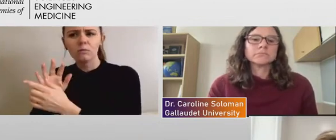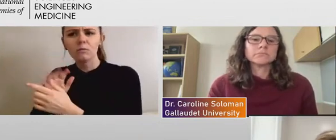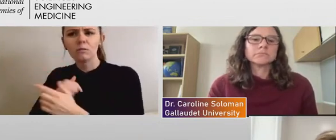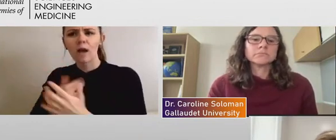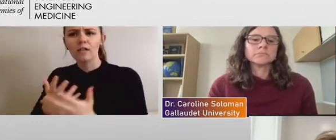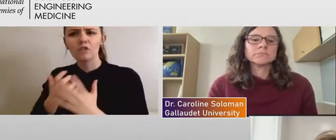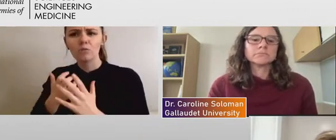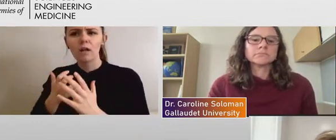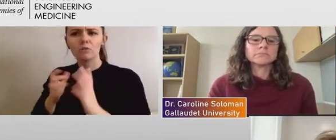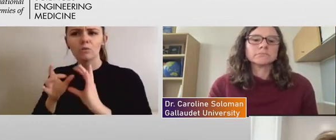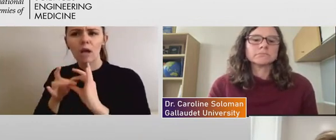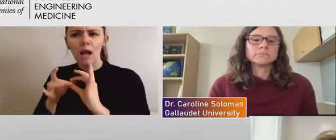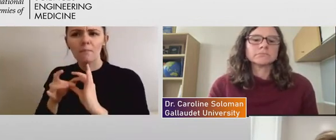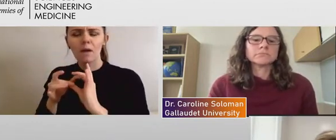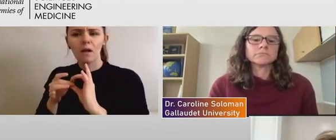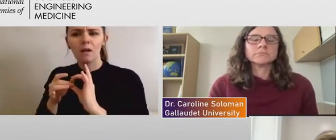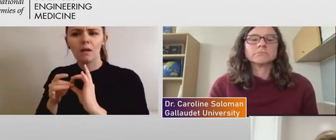uh,